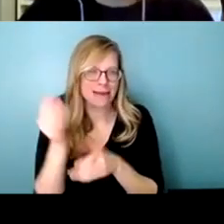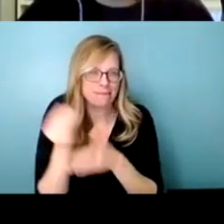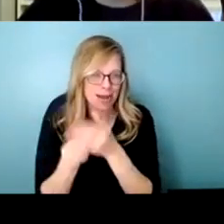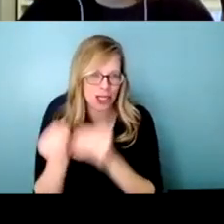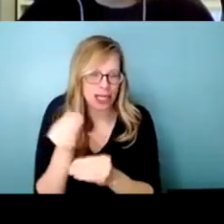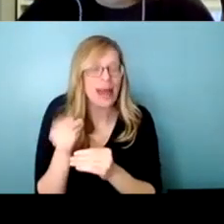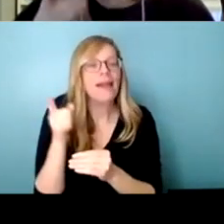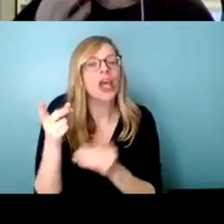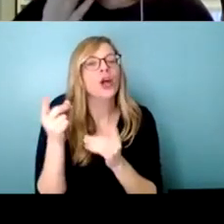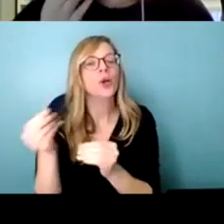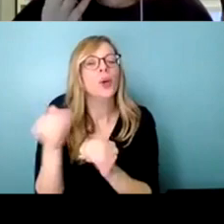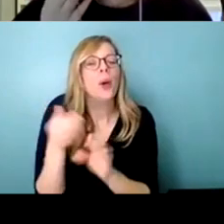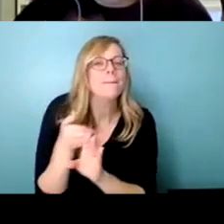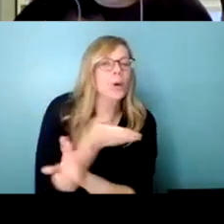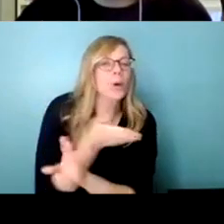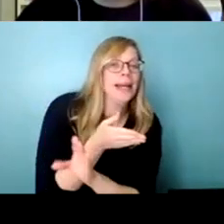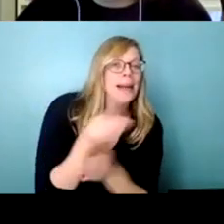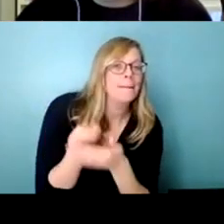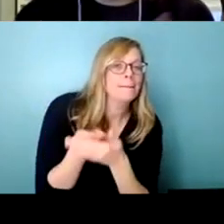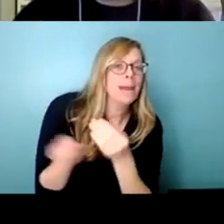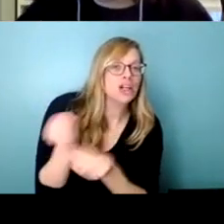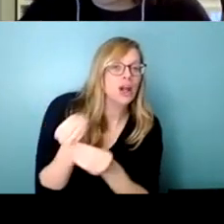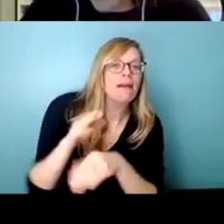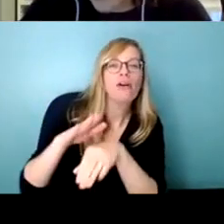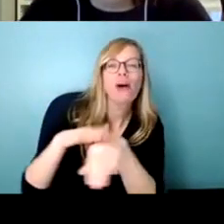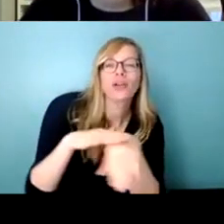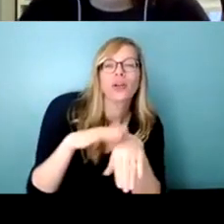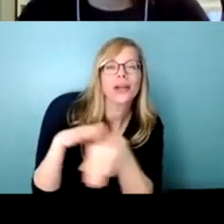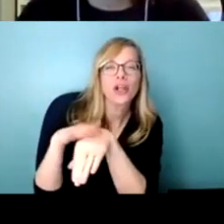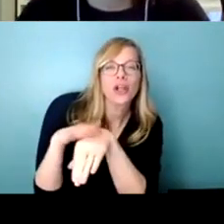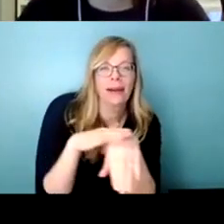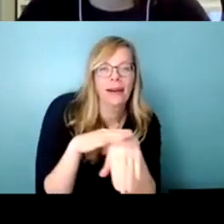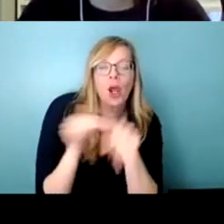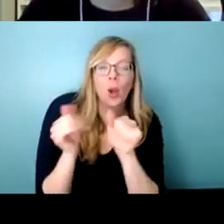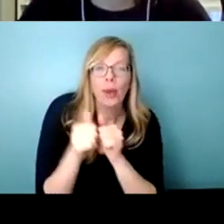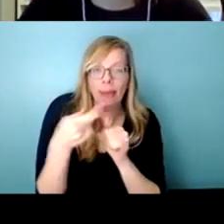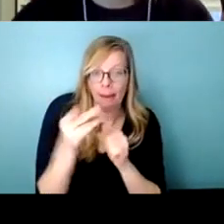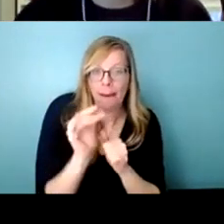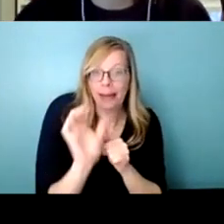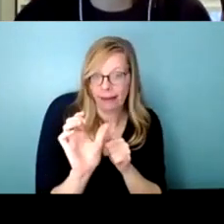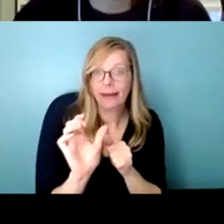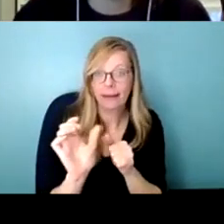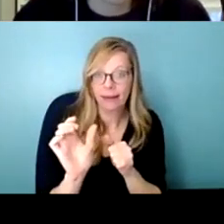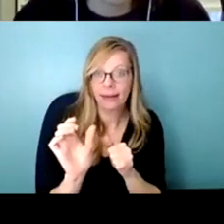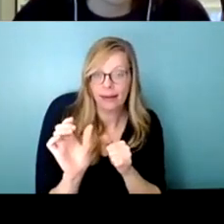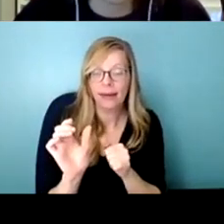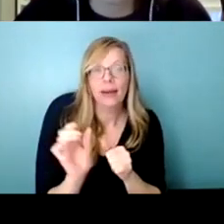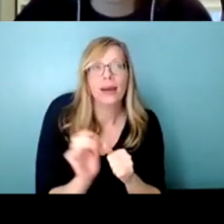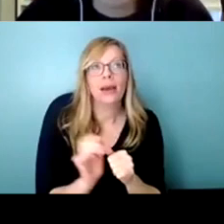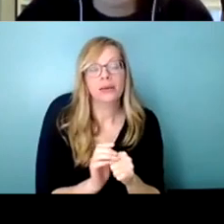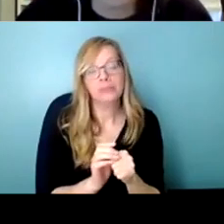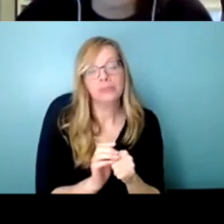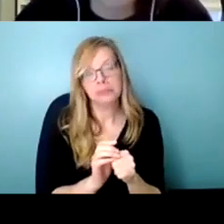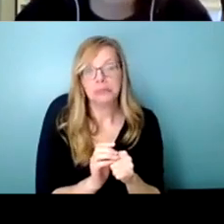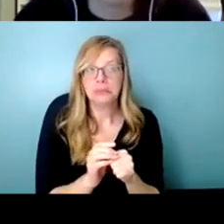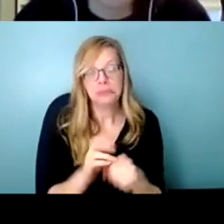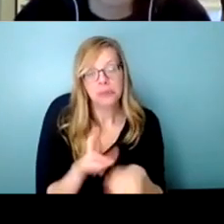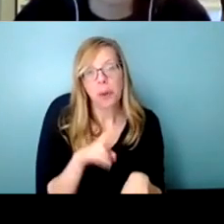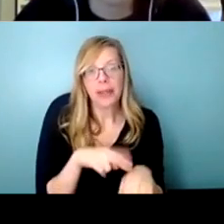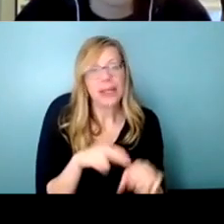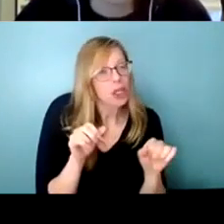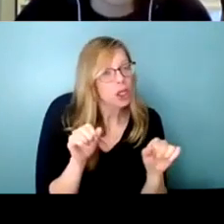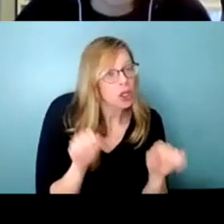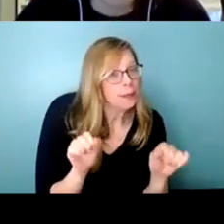pre-budget consultations um with with the public um that's usually or can be um